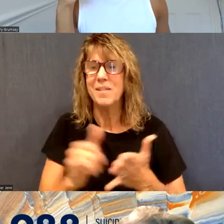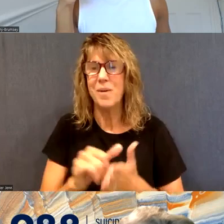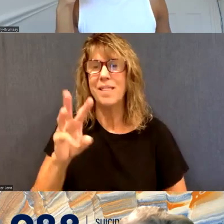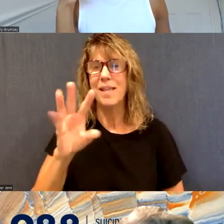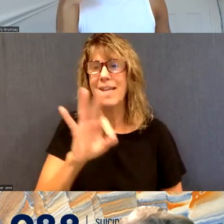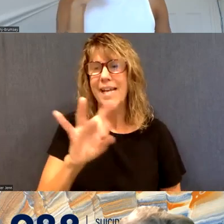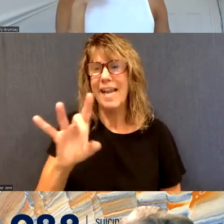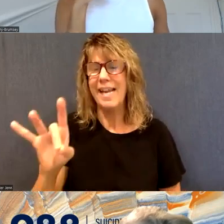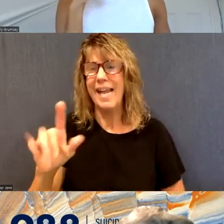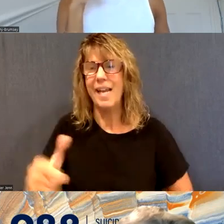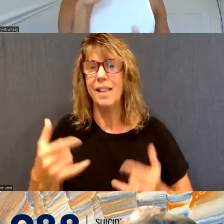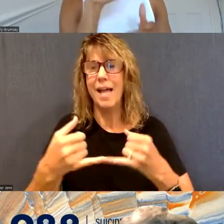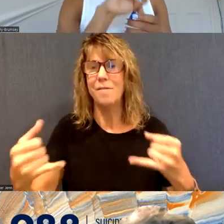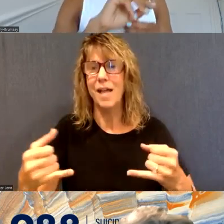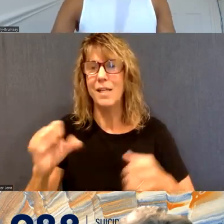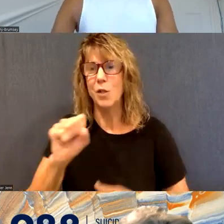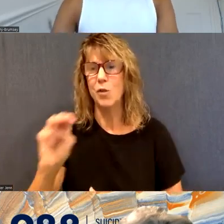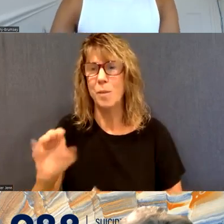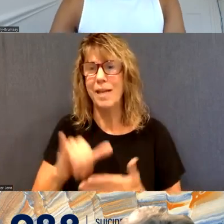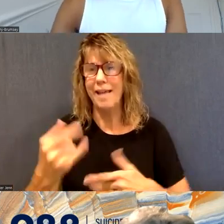social media throughout that day as well.